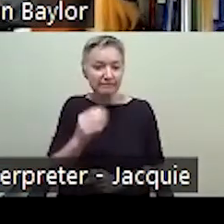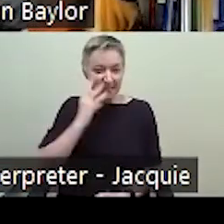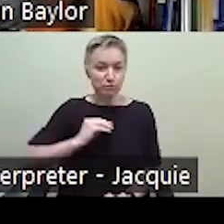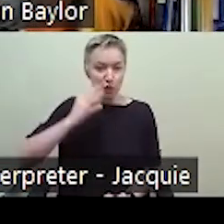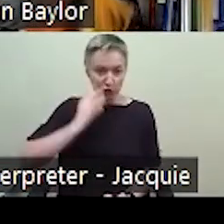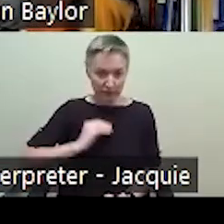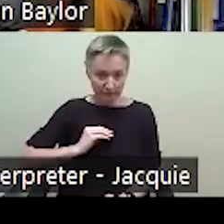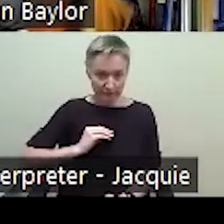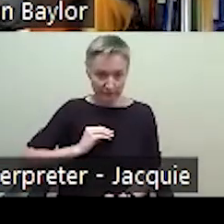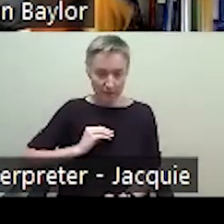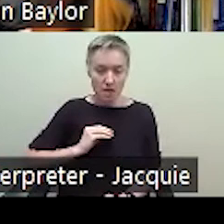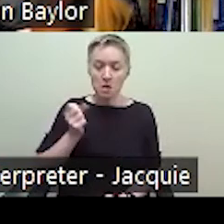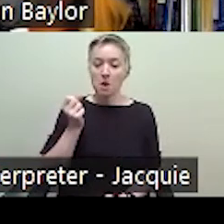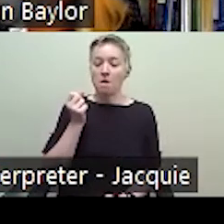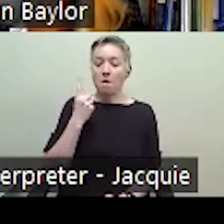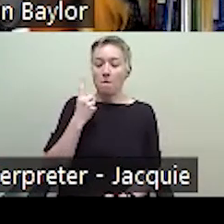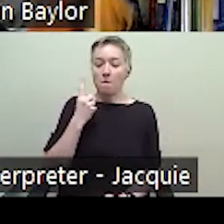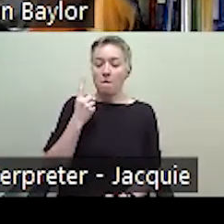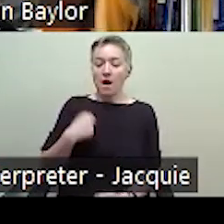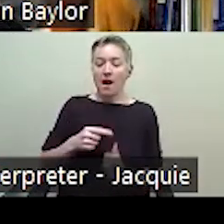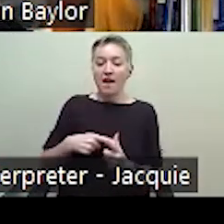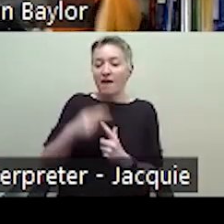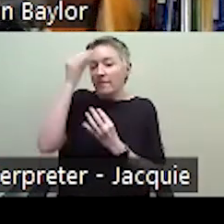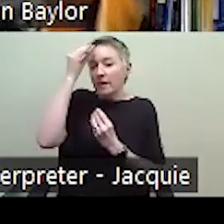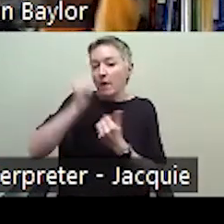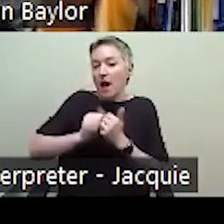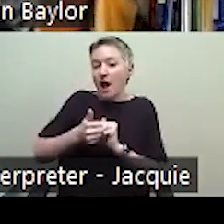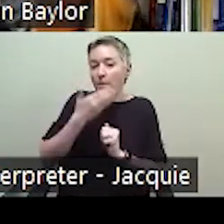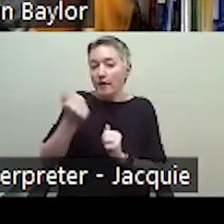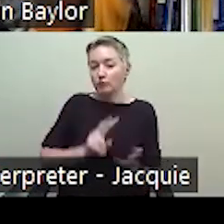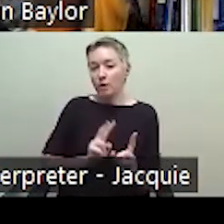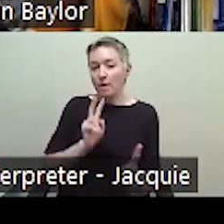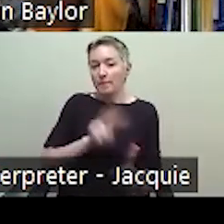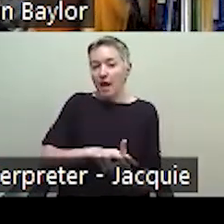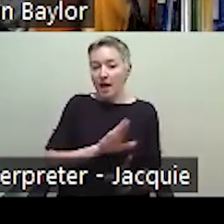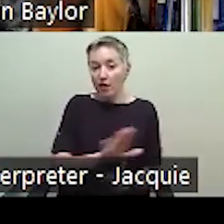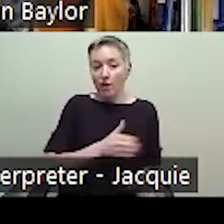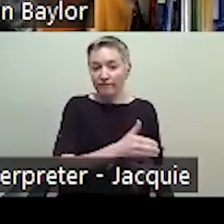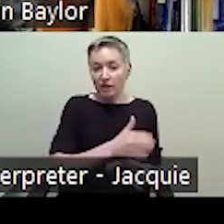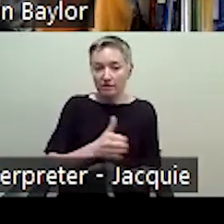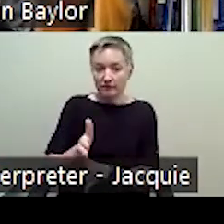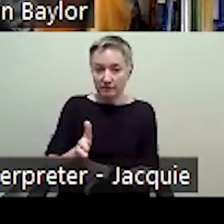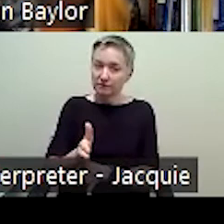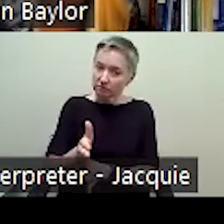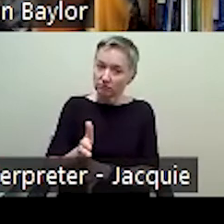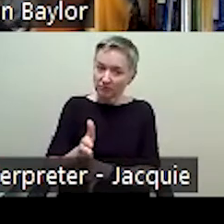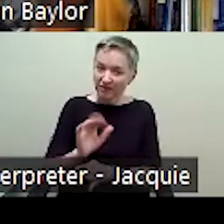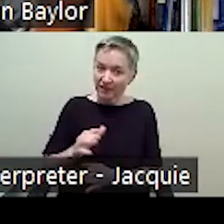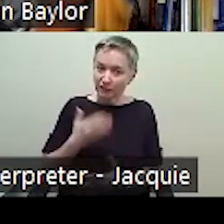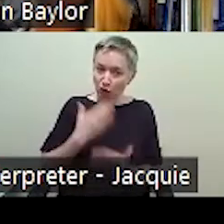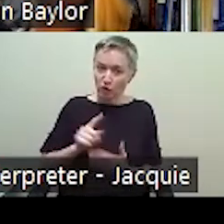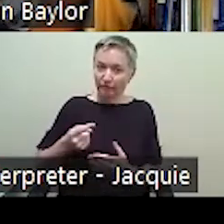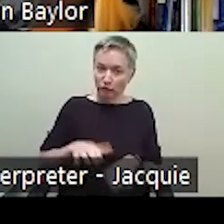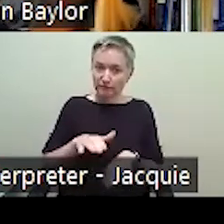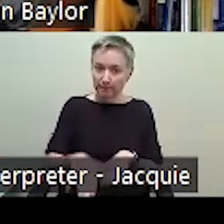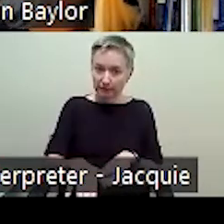then implement it, um, in their, in their own areas, uh, you know, where, where each of you are working